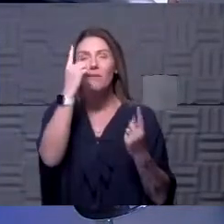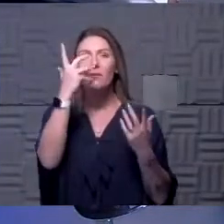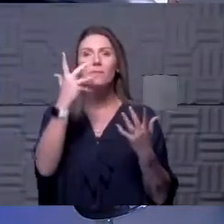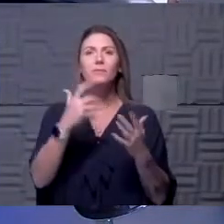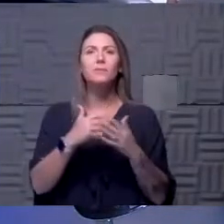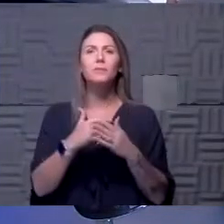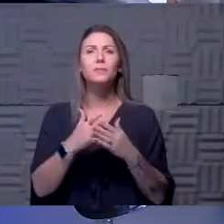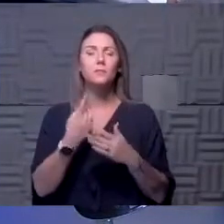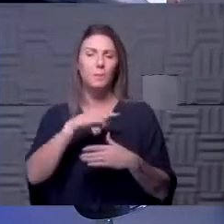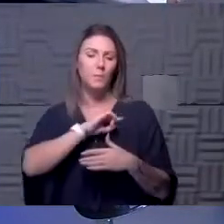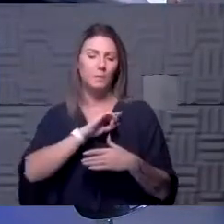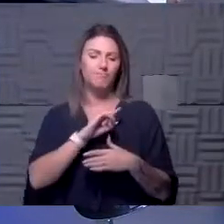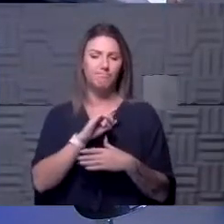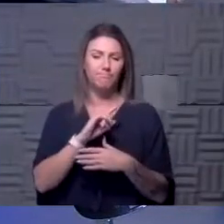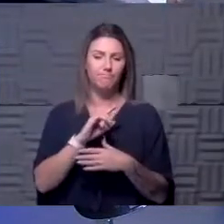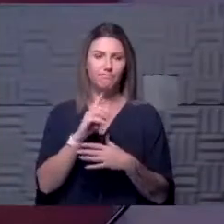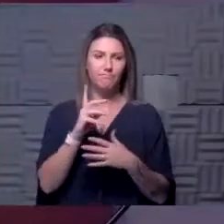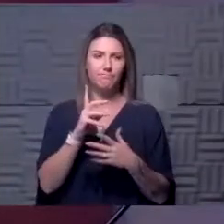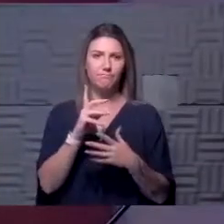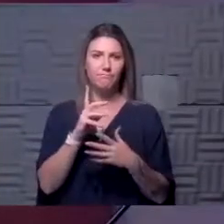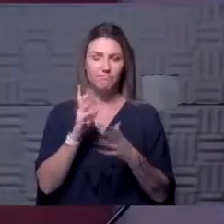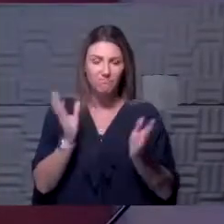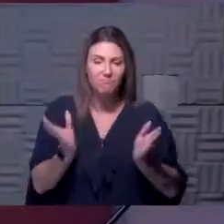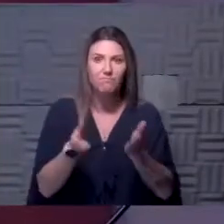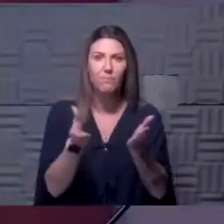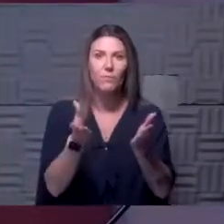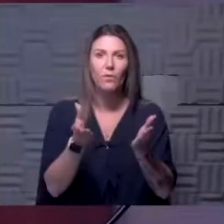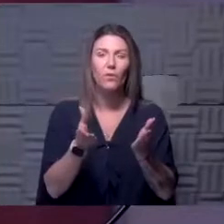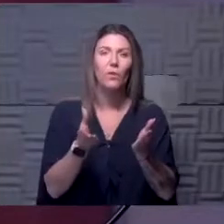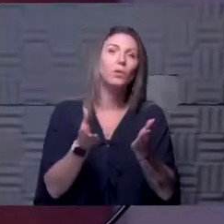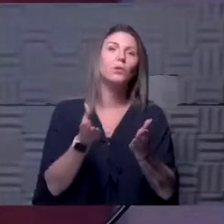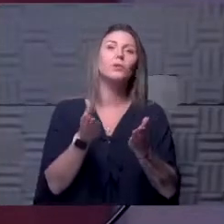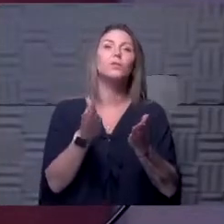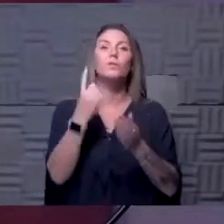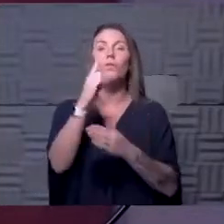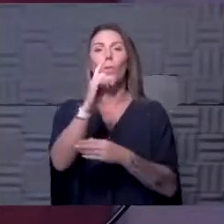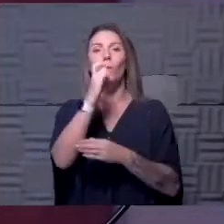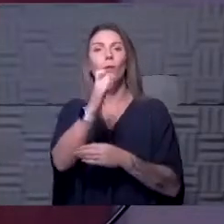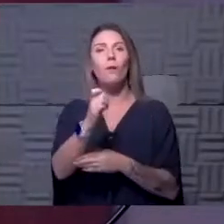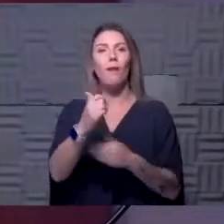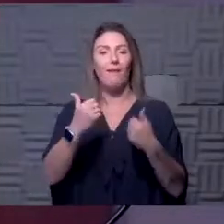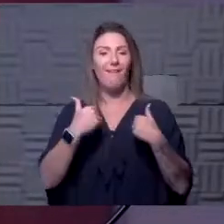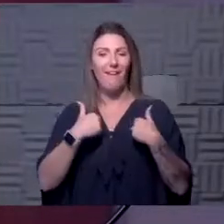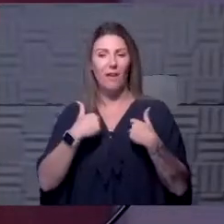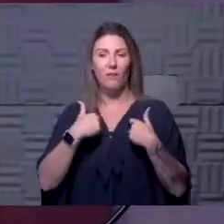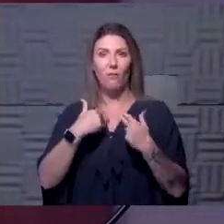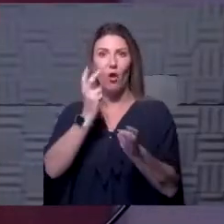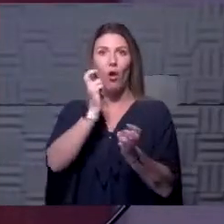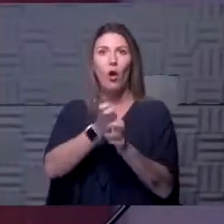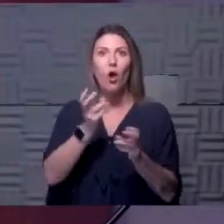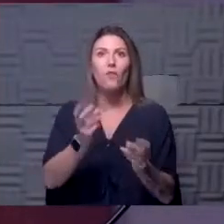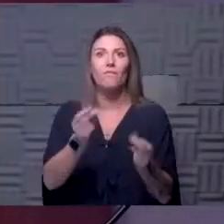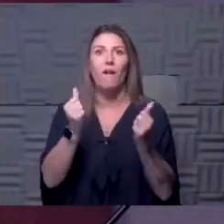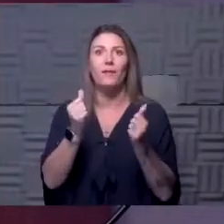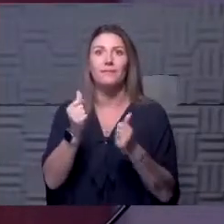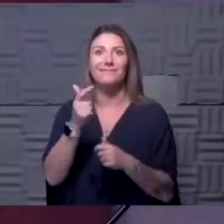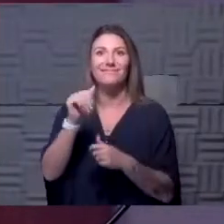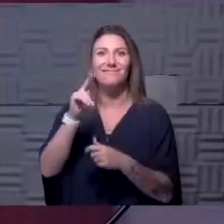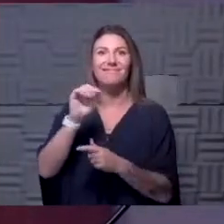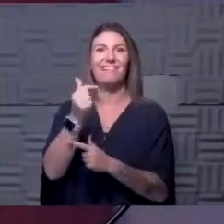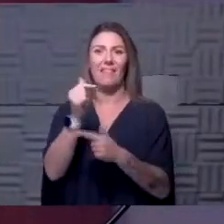made a push to not have hard and fast gating criteria,